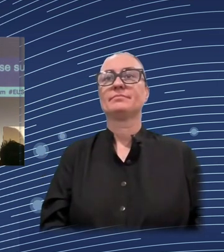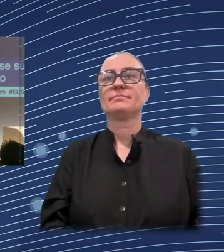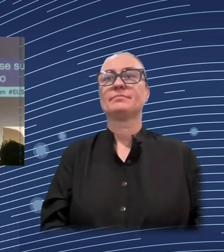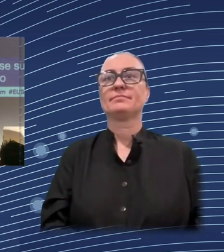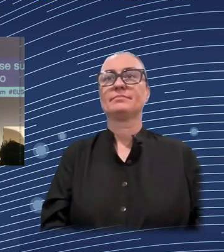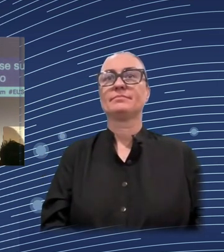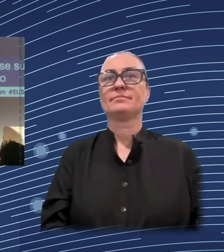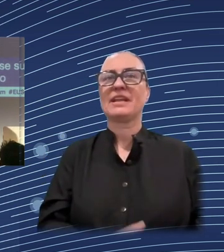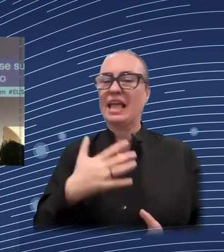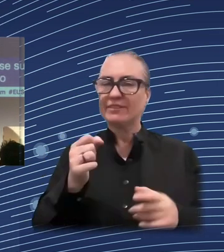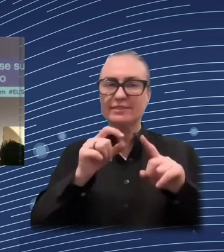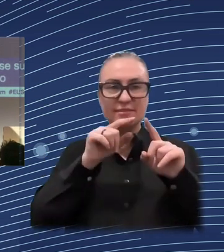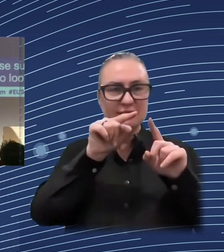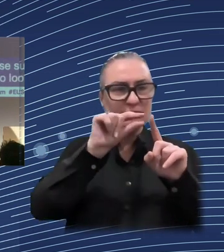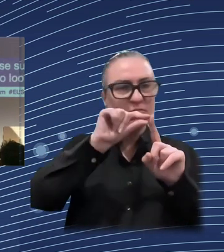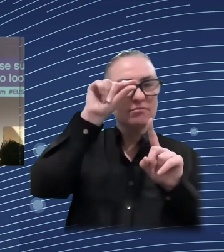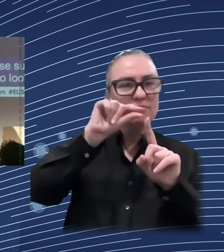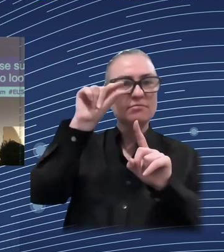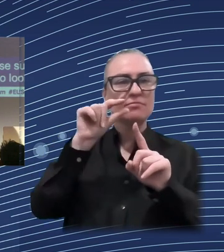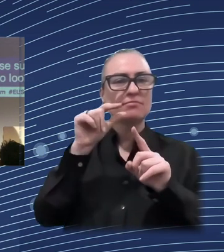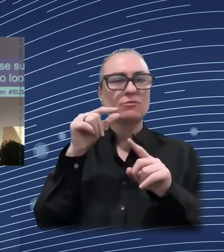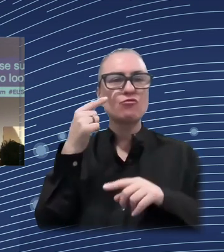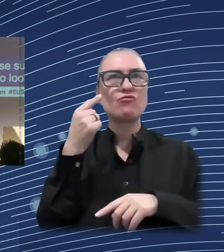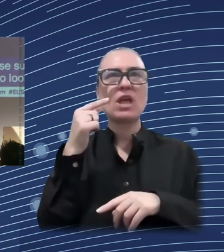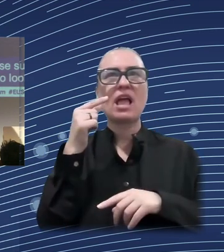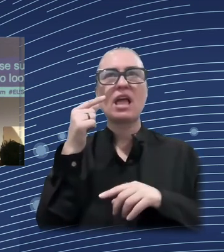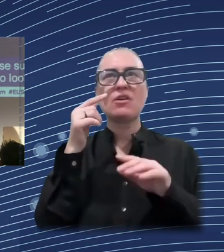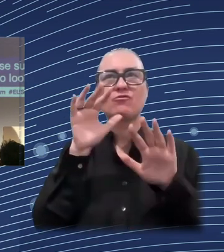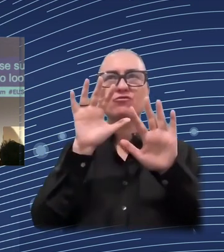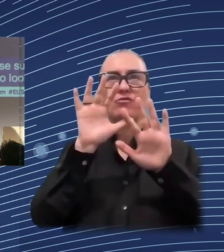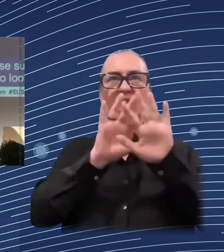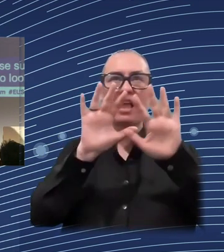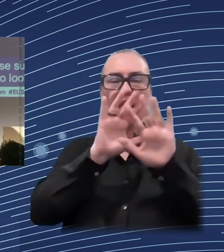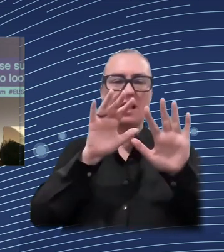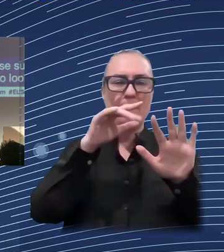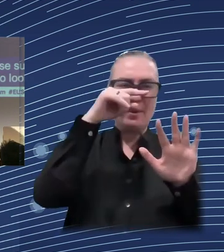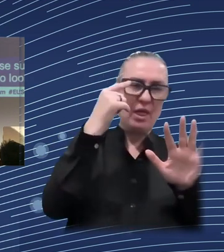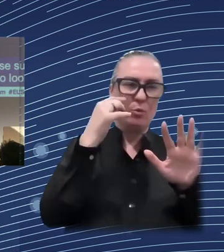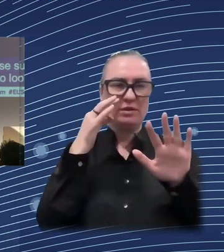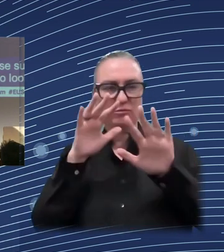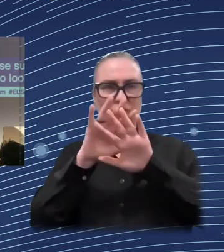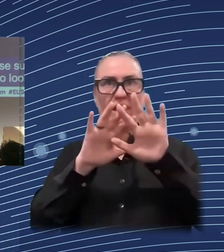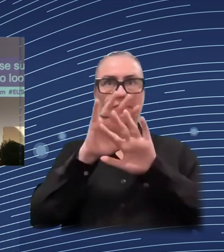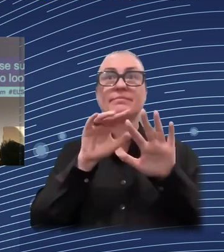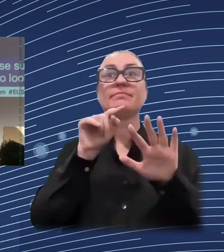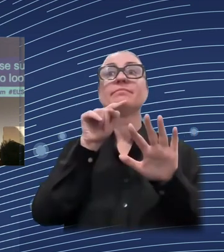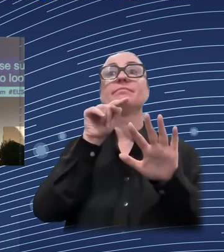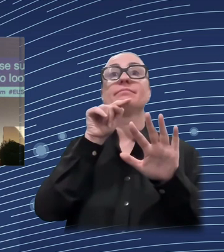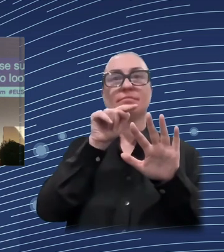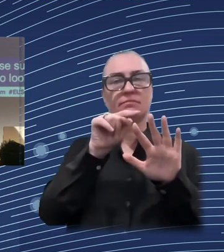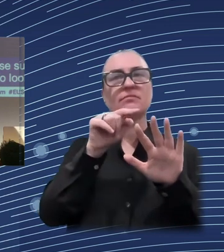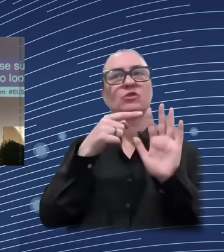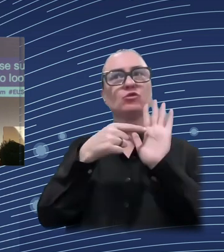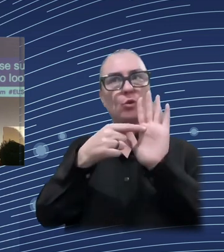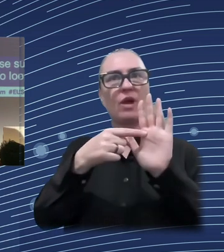worked pretty well. And we haven't seen this massive increase in income inequality that you might have expected. But where it might also be